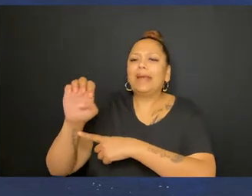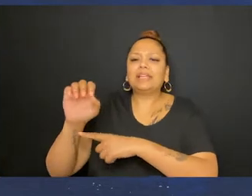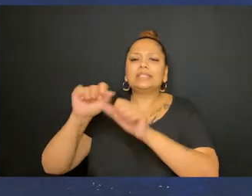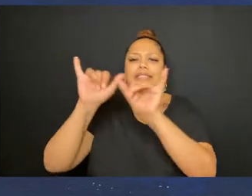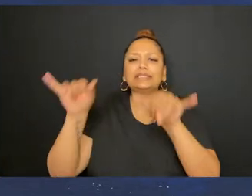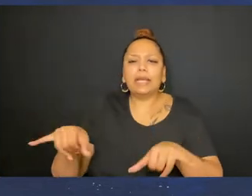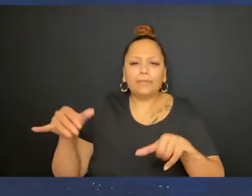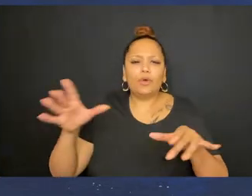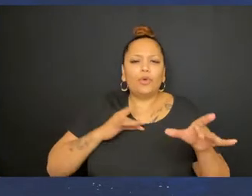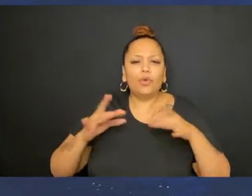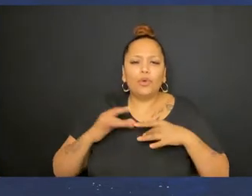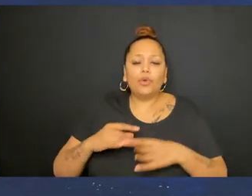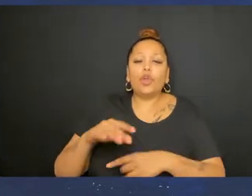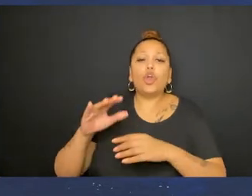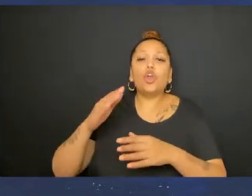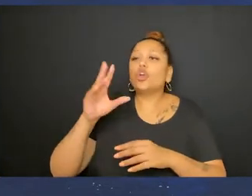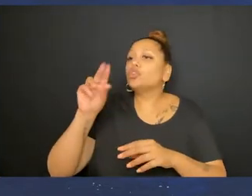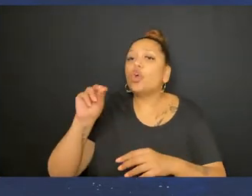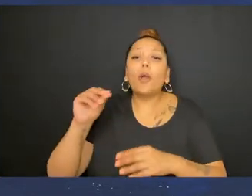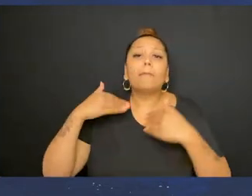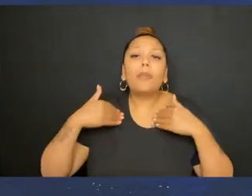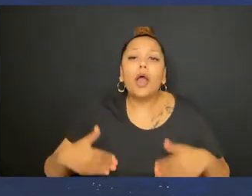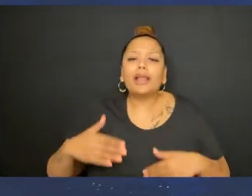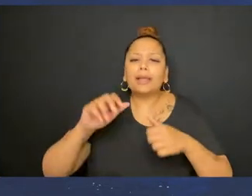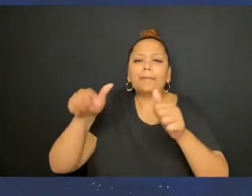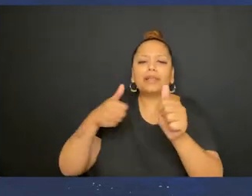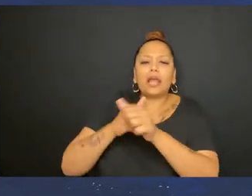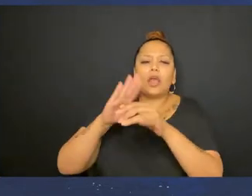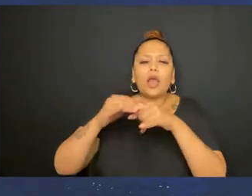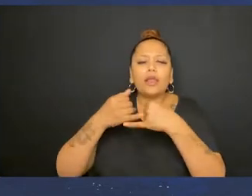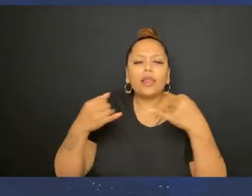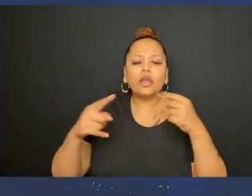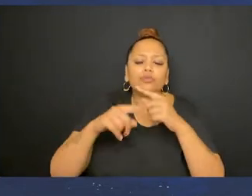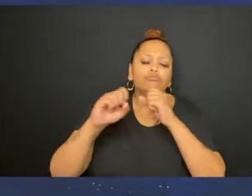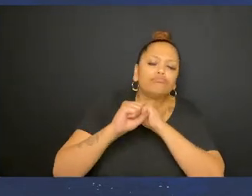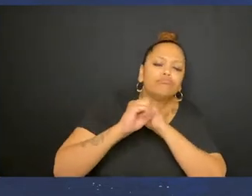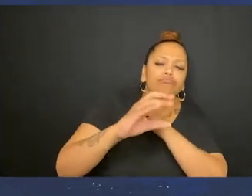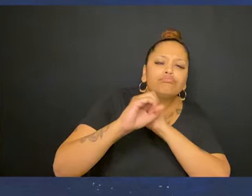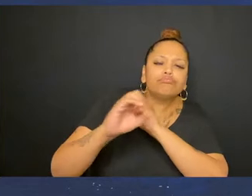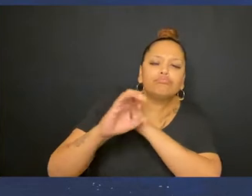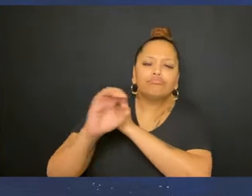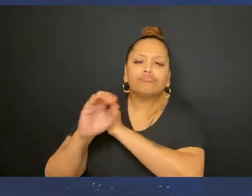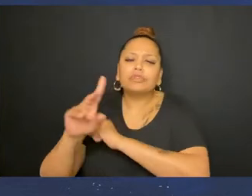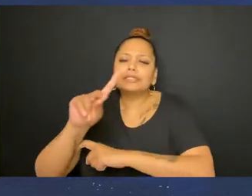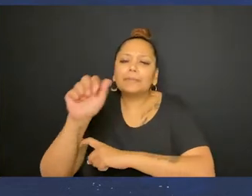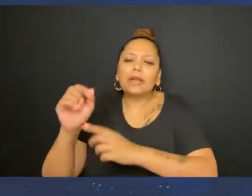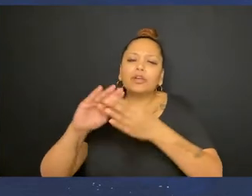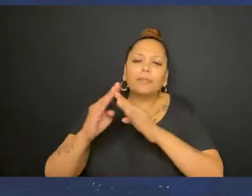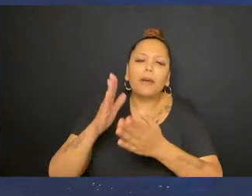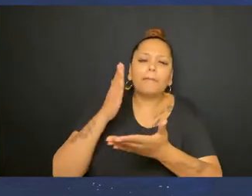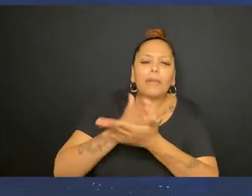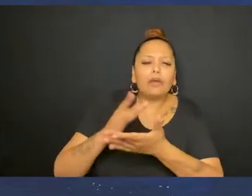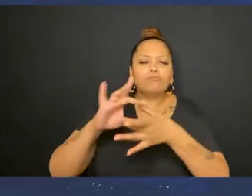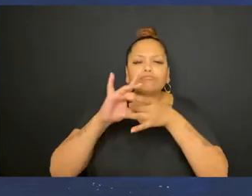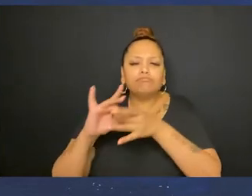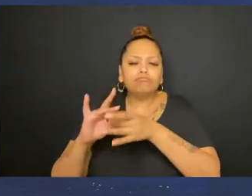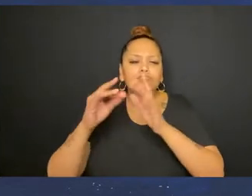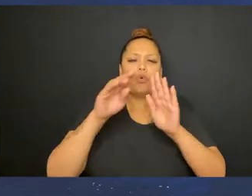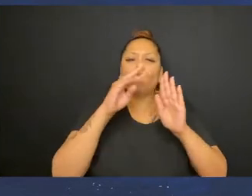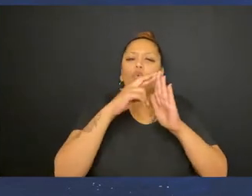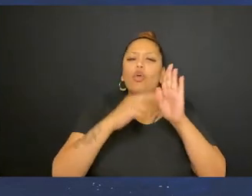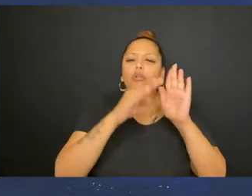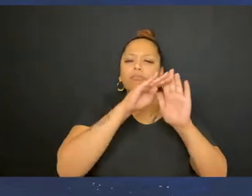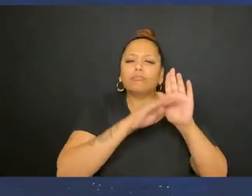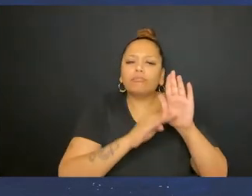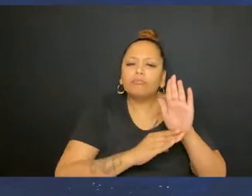immune systems. Nobody Left Behind is an online campaign centered around the concerns of the disabled community regarding the lifting